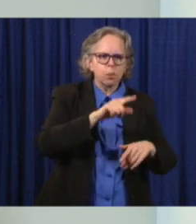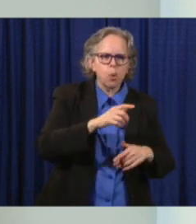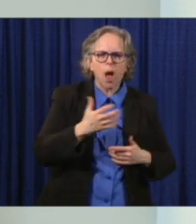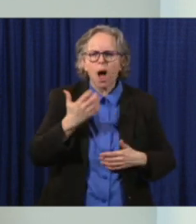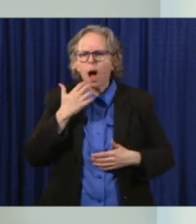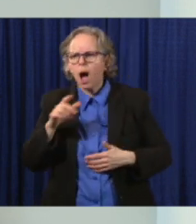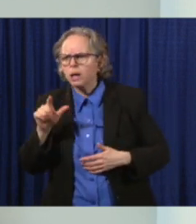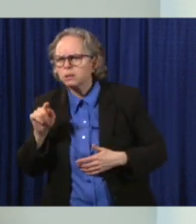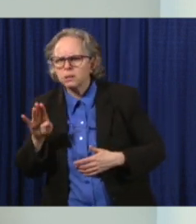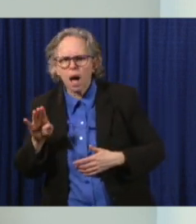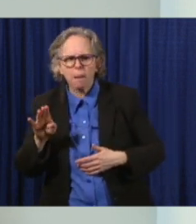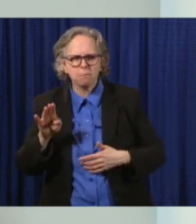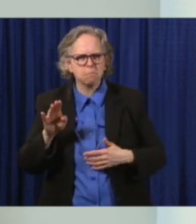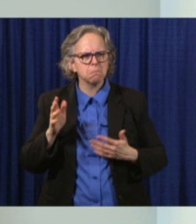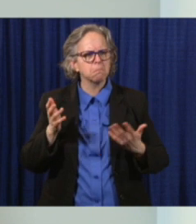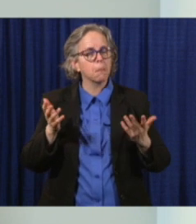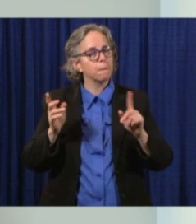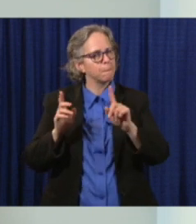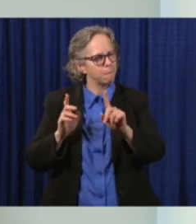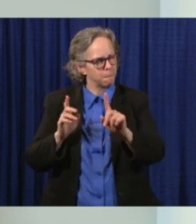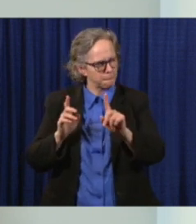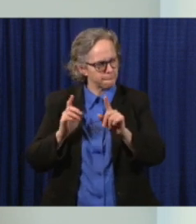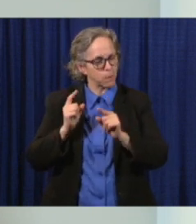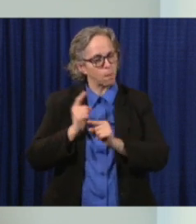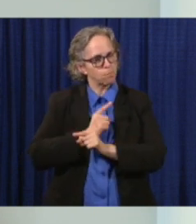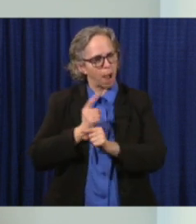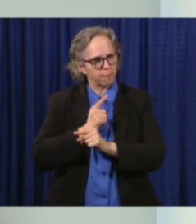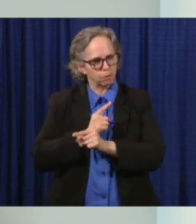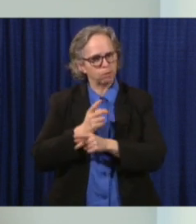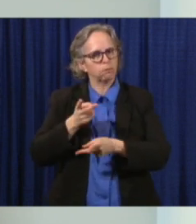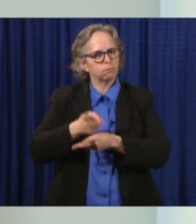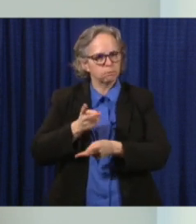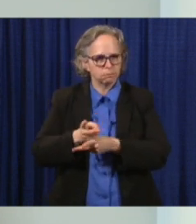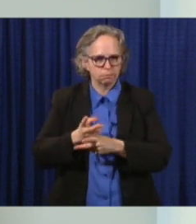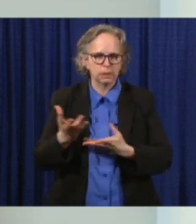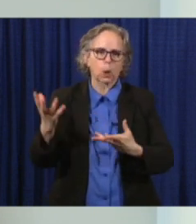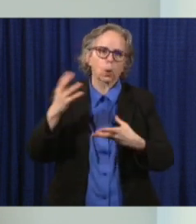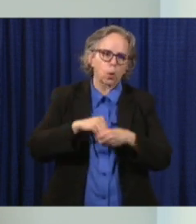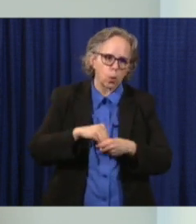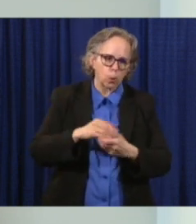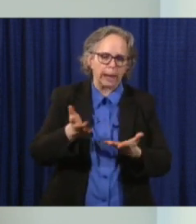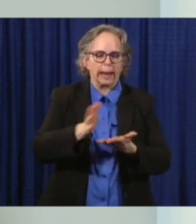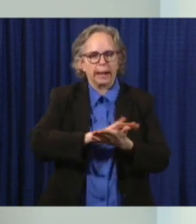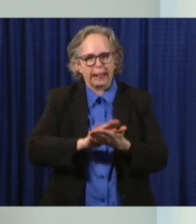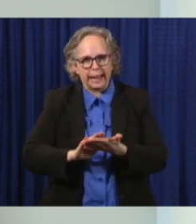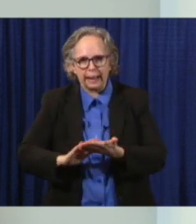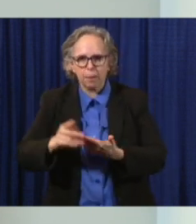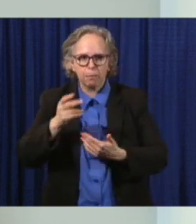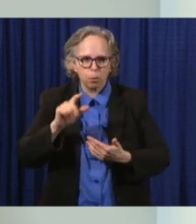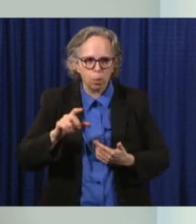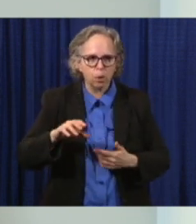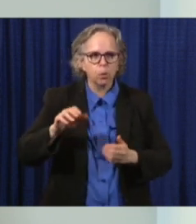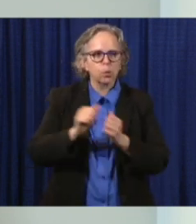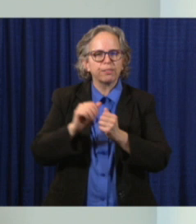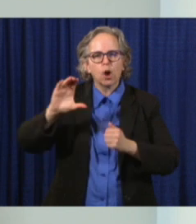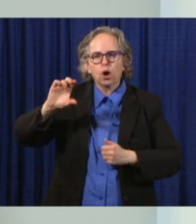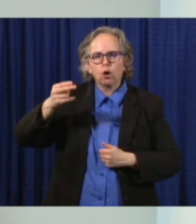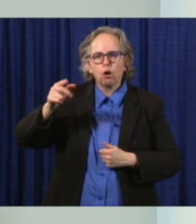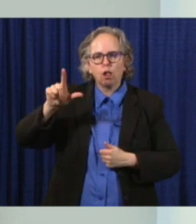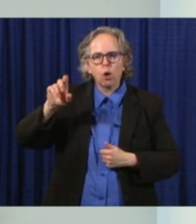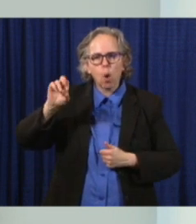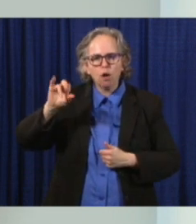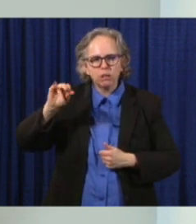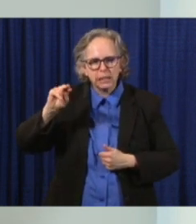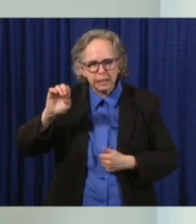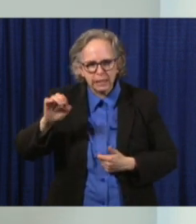maintenance, including disinfection with chlorine and bromine, of these facilities shouldn't inactivate the virus in water.